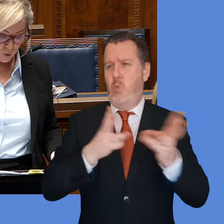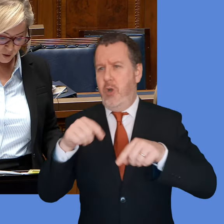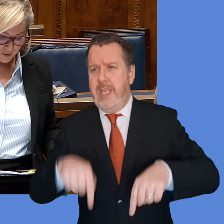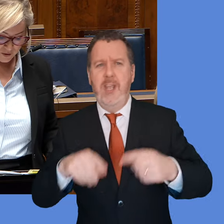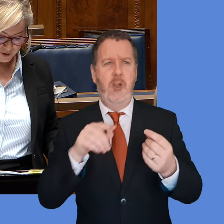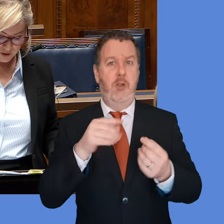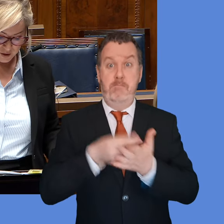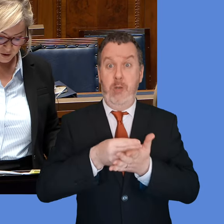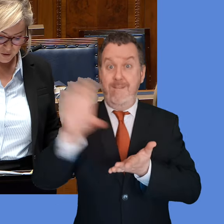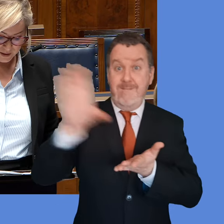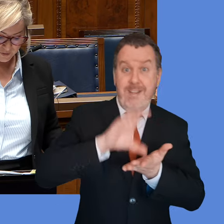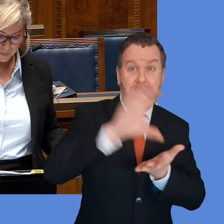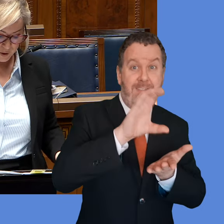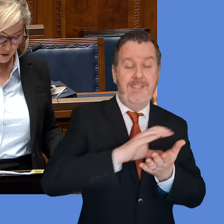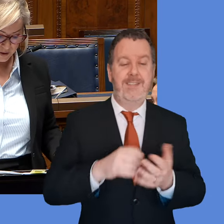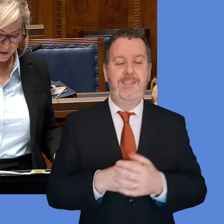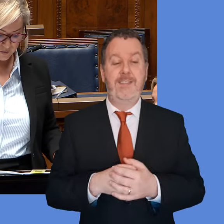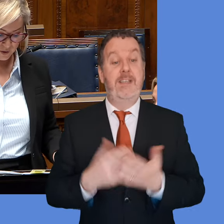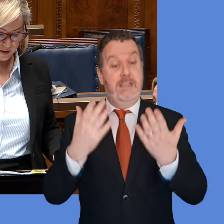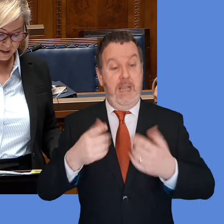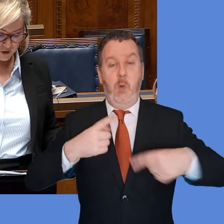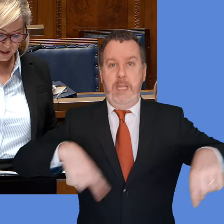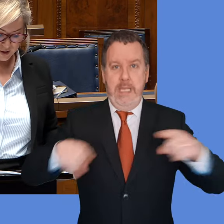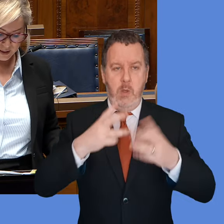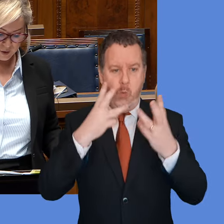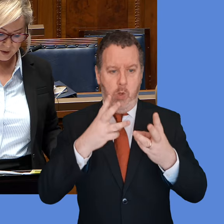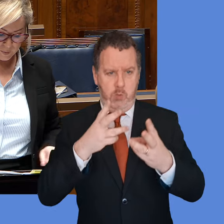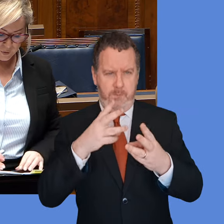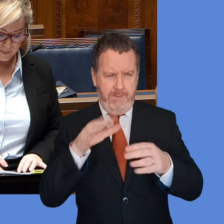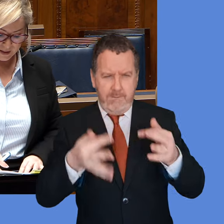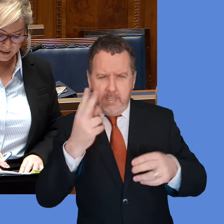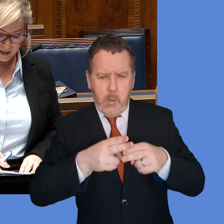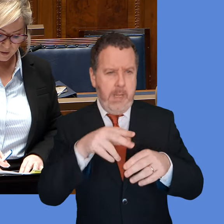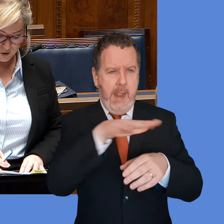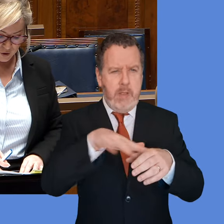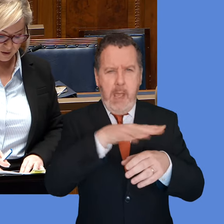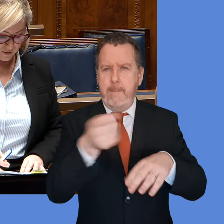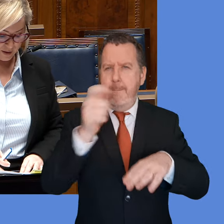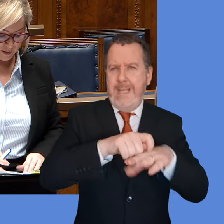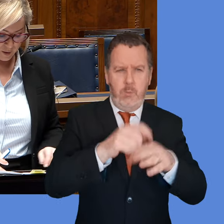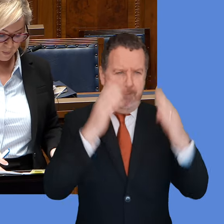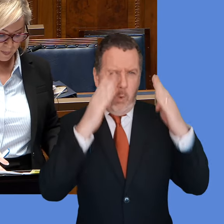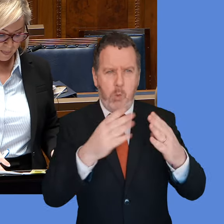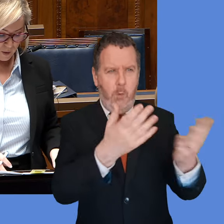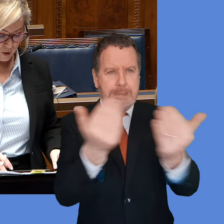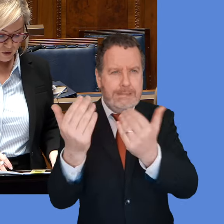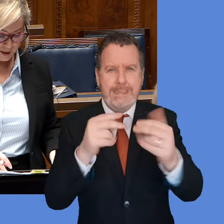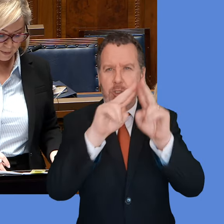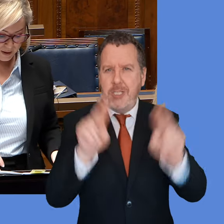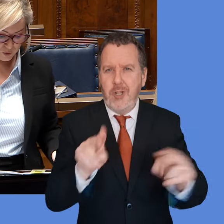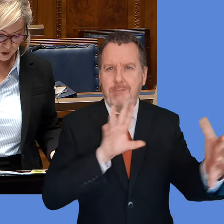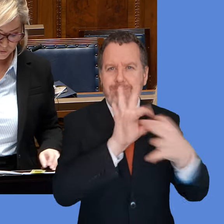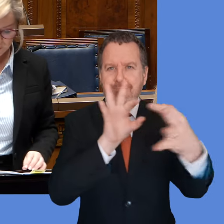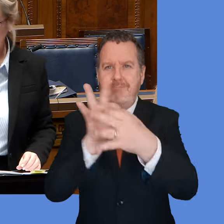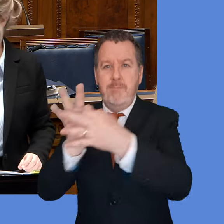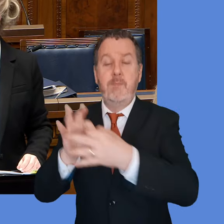And we're working with our officials now to identify priority areas for international engagement both thematically and also geographically. And we also